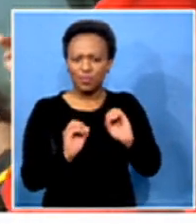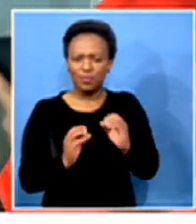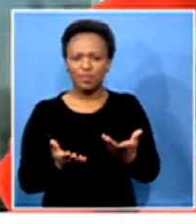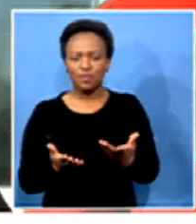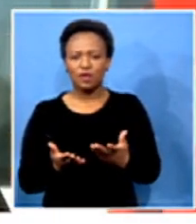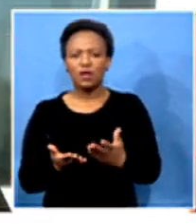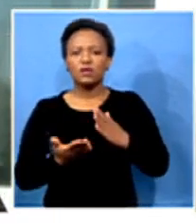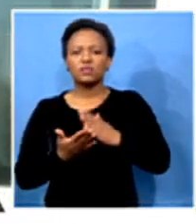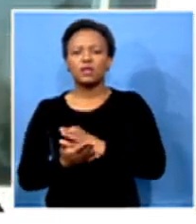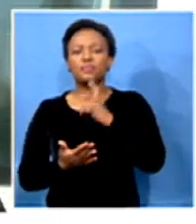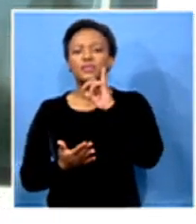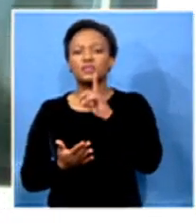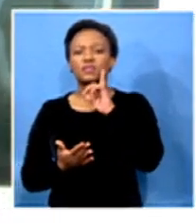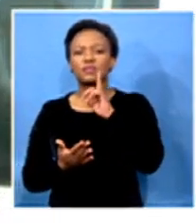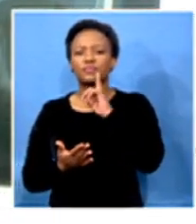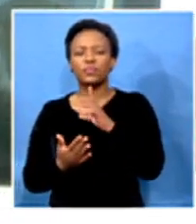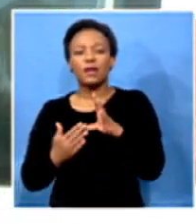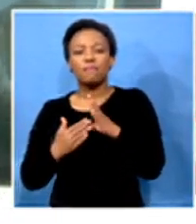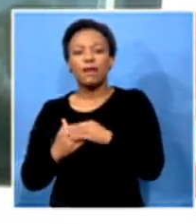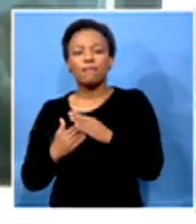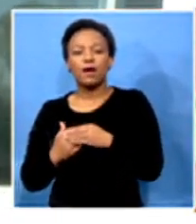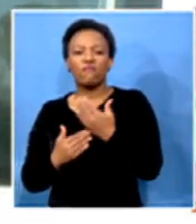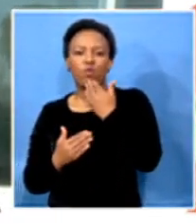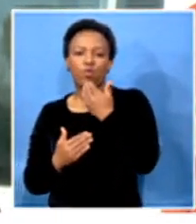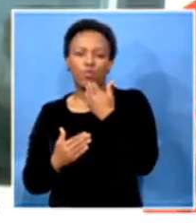those teachers are members of the...